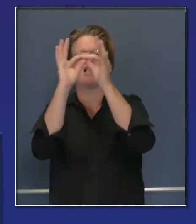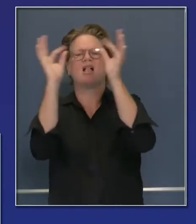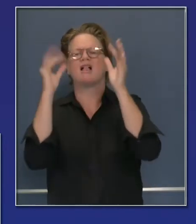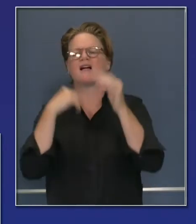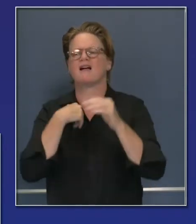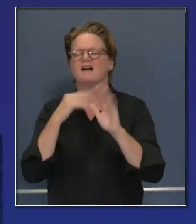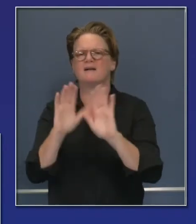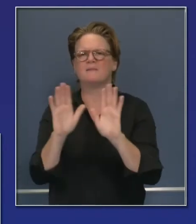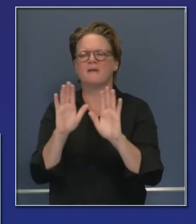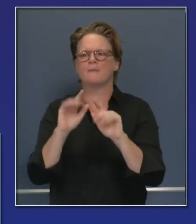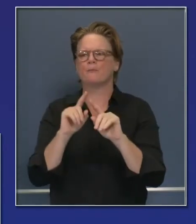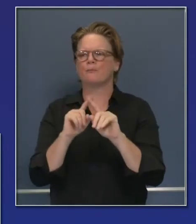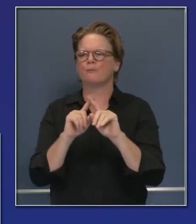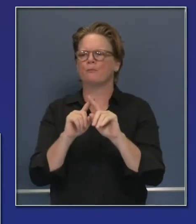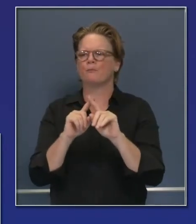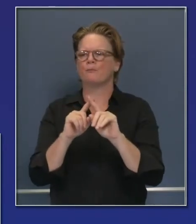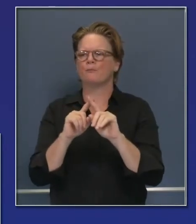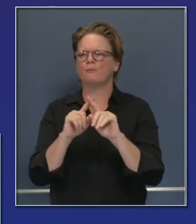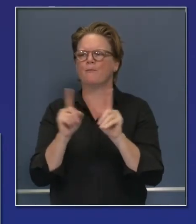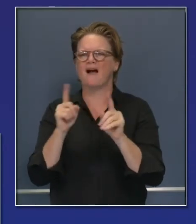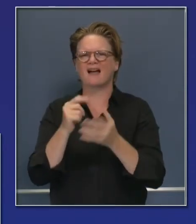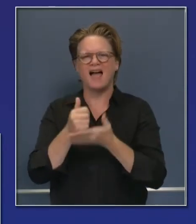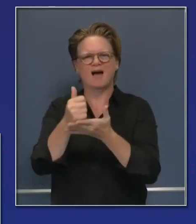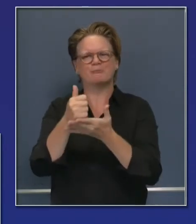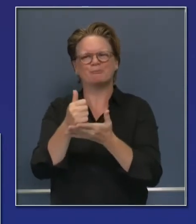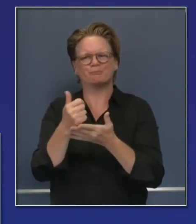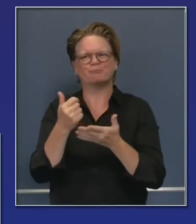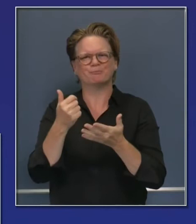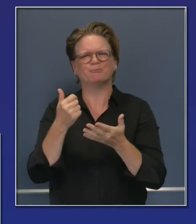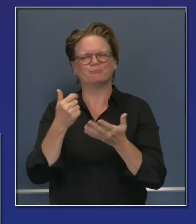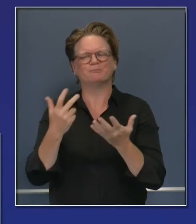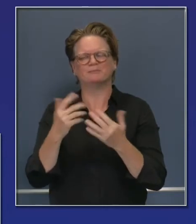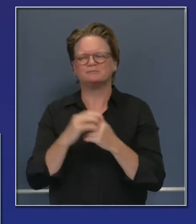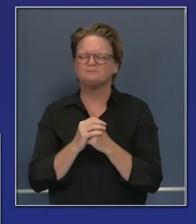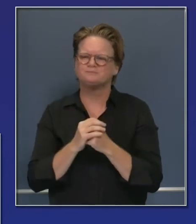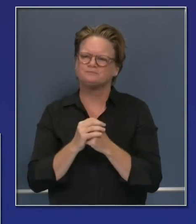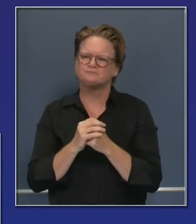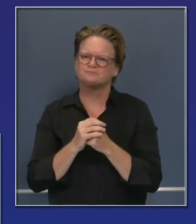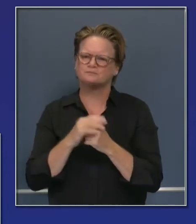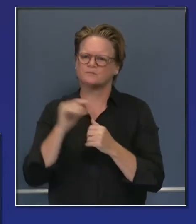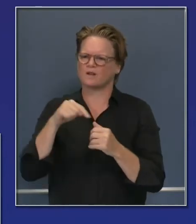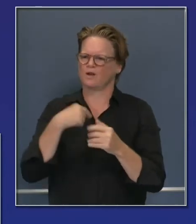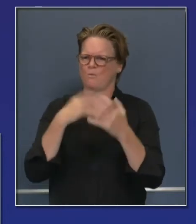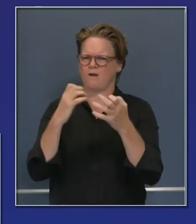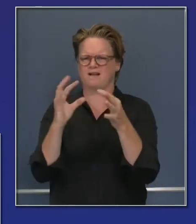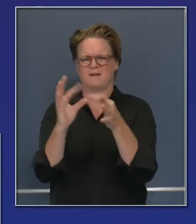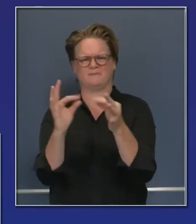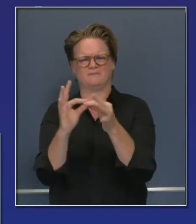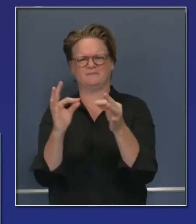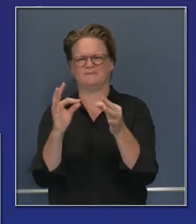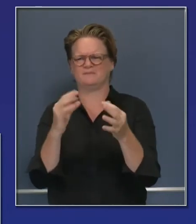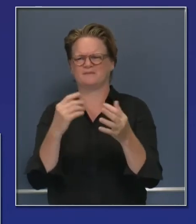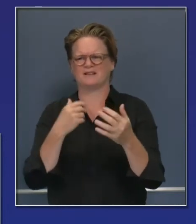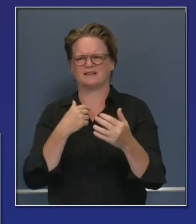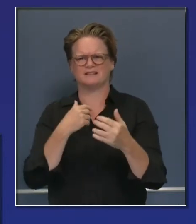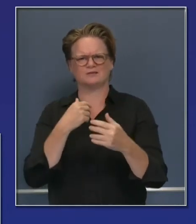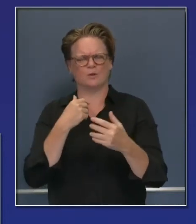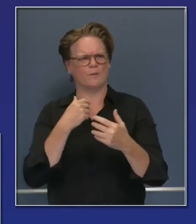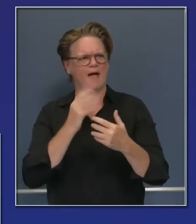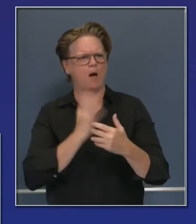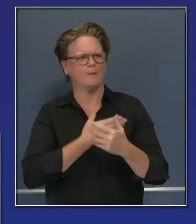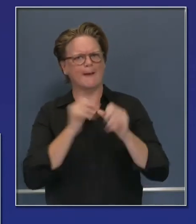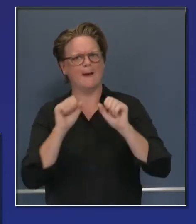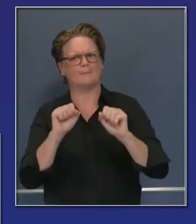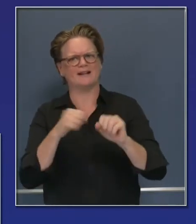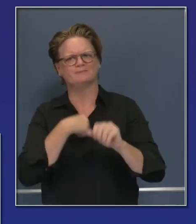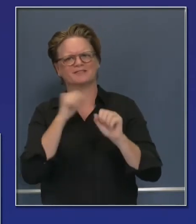But I don't want to understate the significance of our capacity to drive down costs and the significance of